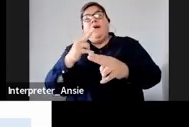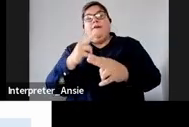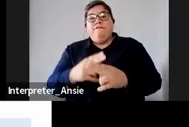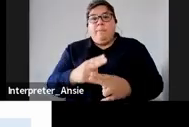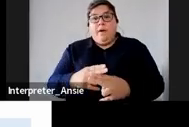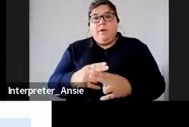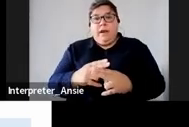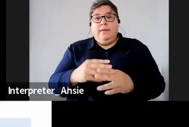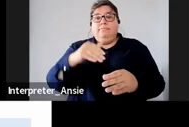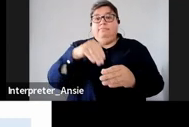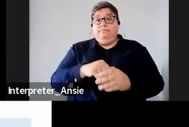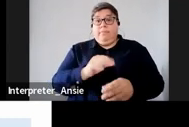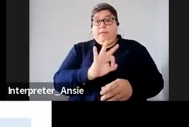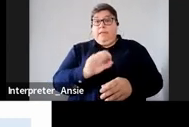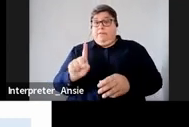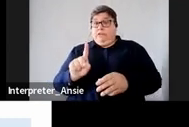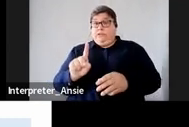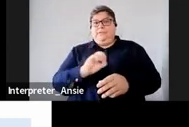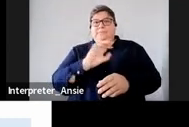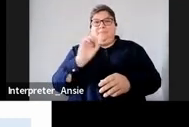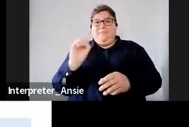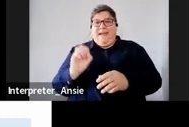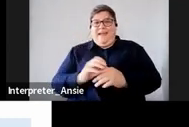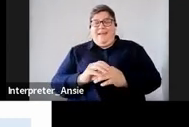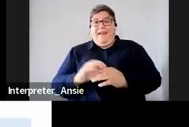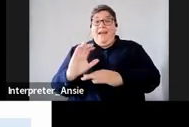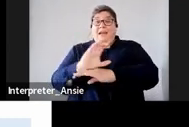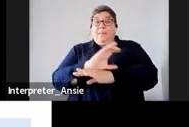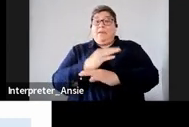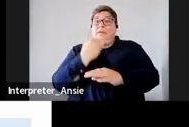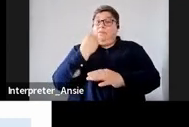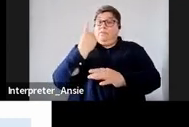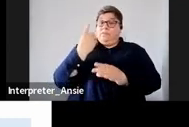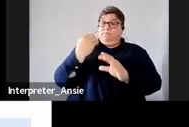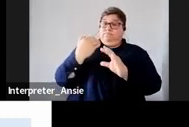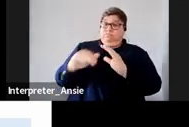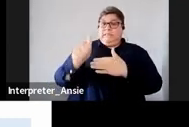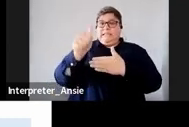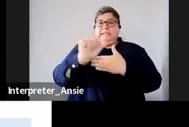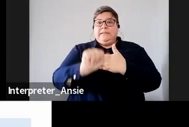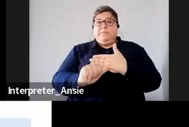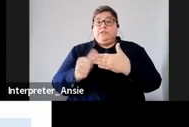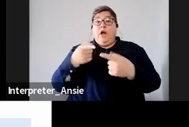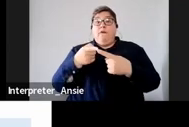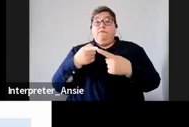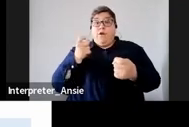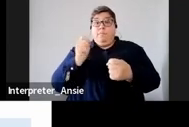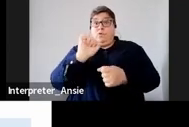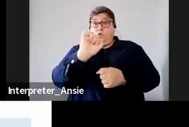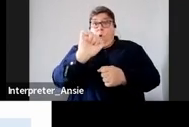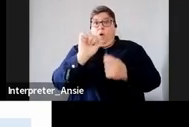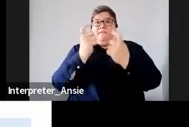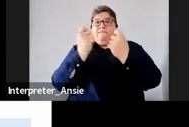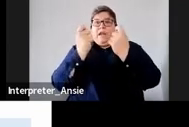on the 30th of September for companies the first submission is through six months from the start of your financial year